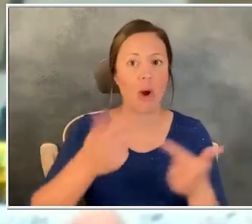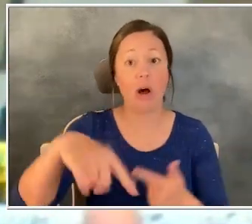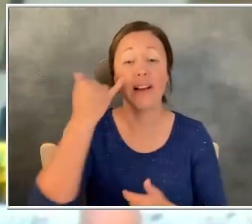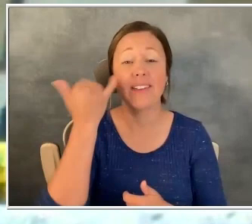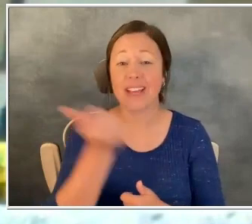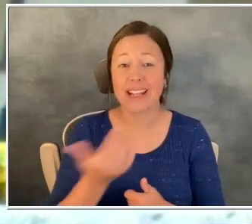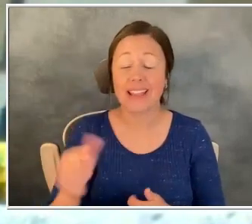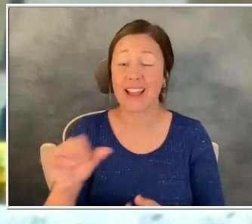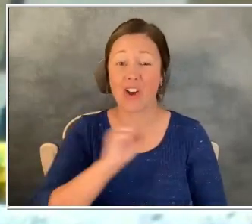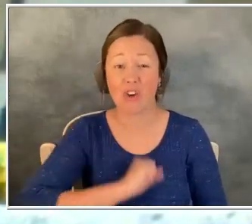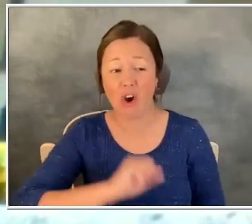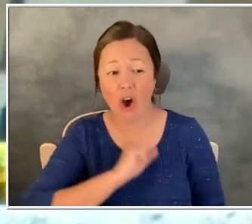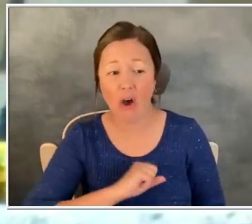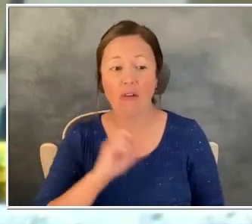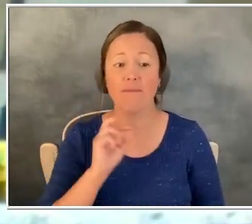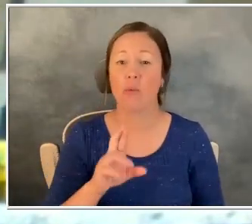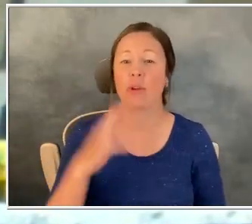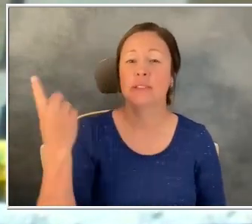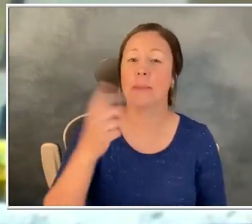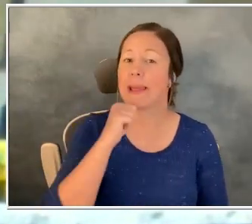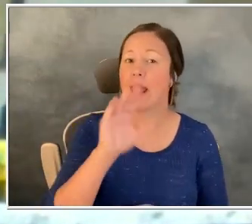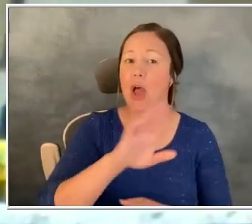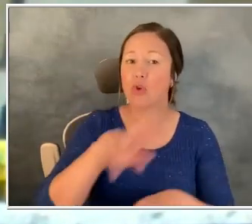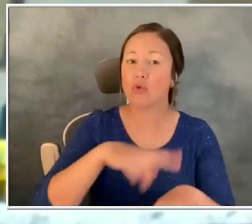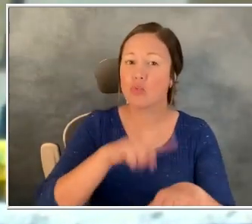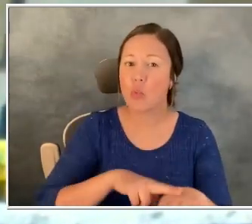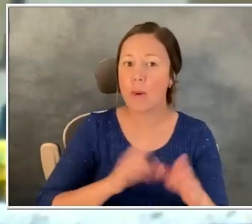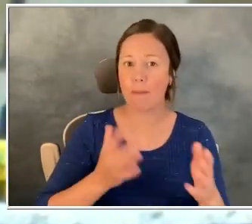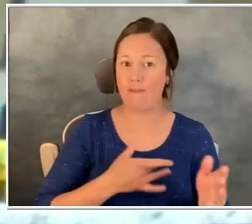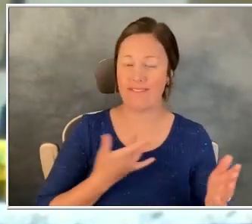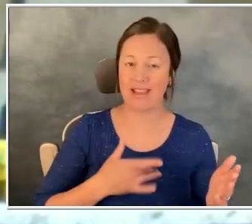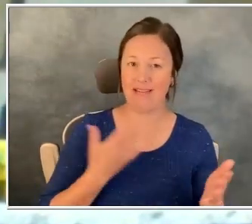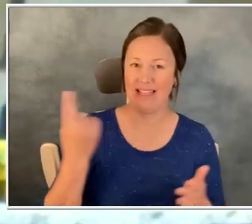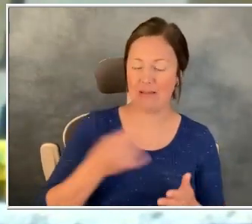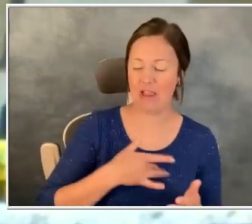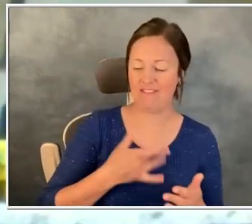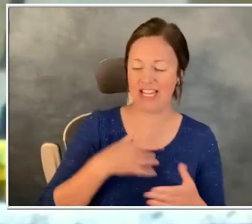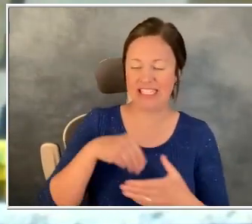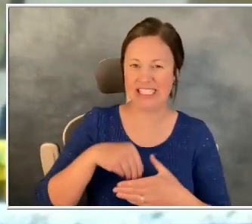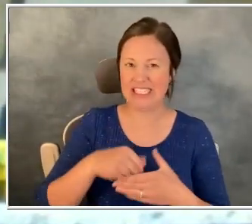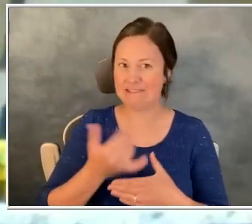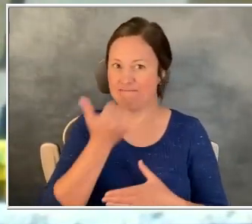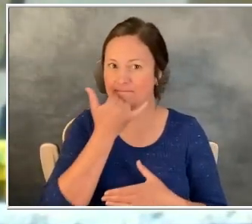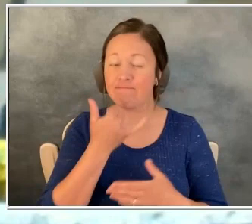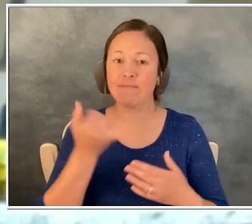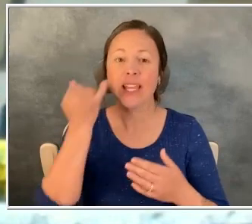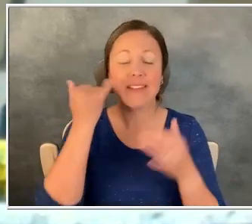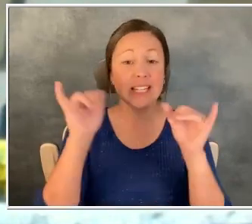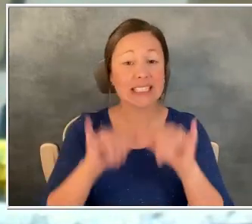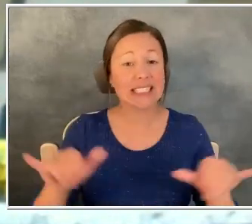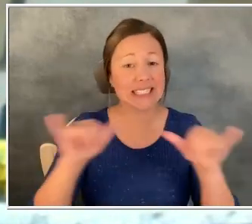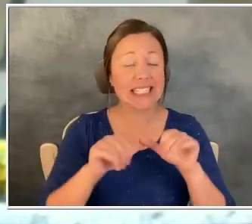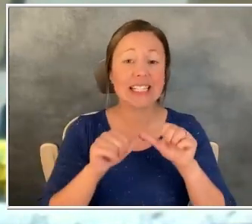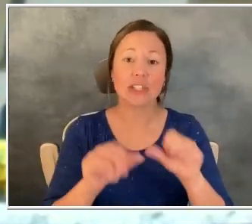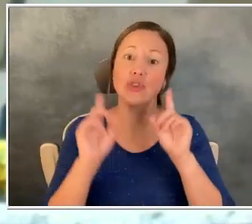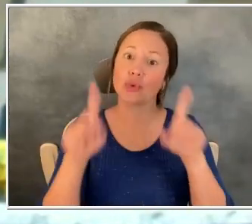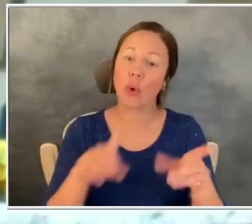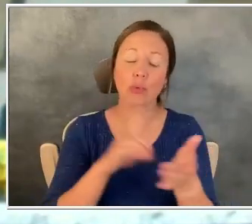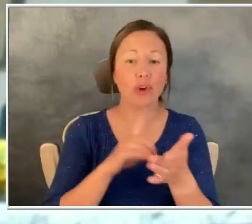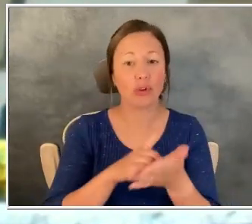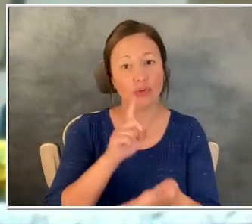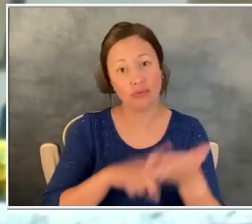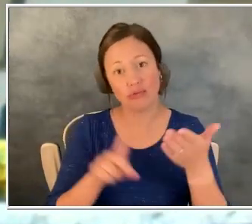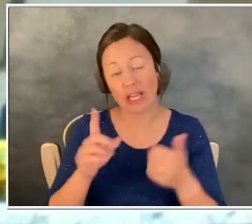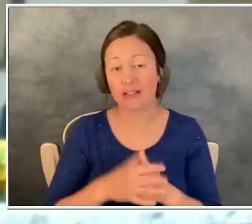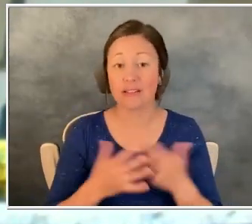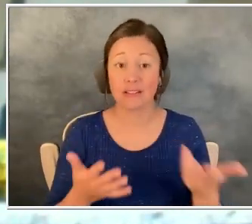anything that's outside your, the normal way you feel, um, if it's consistent, uh, go get it checked. Um, I,